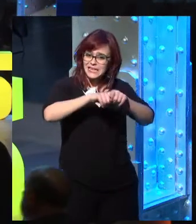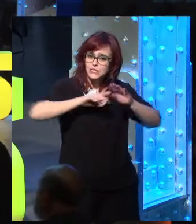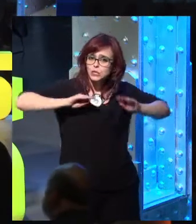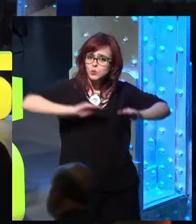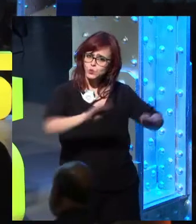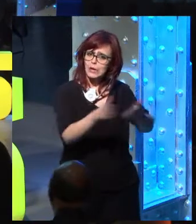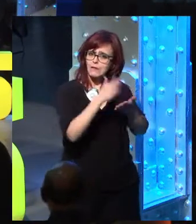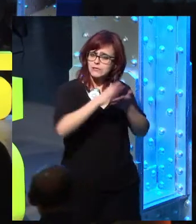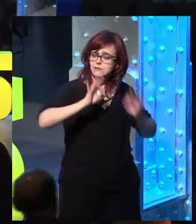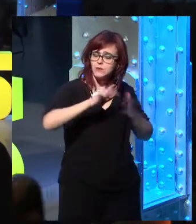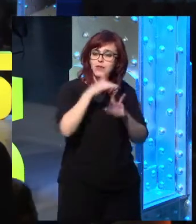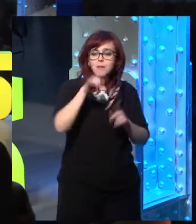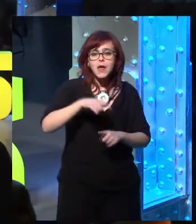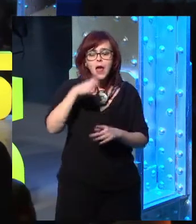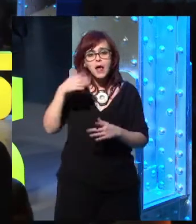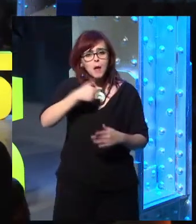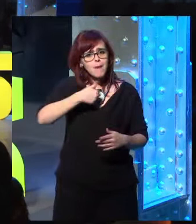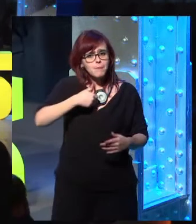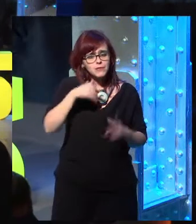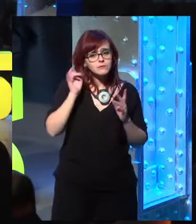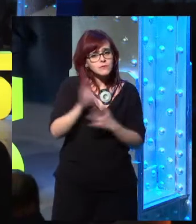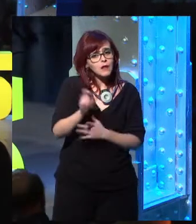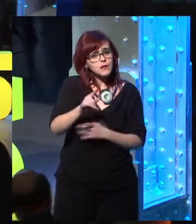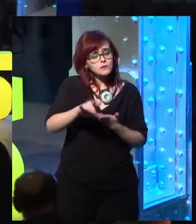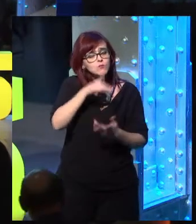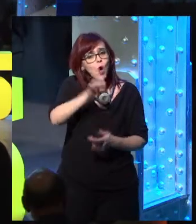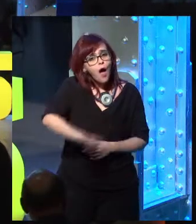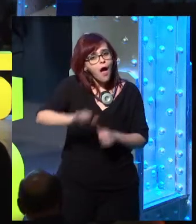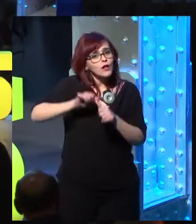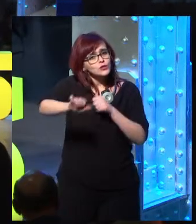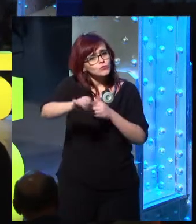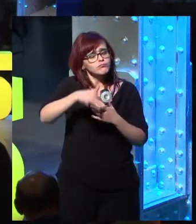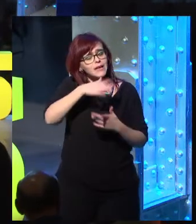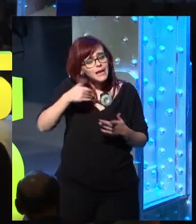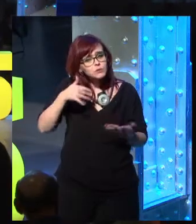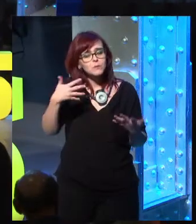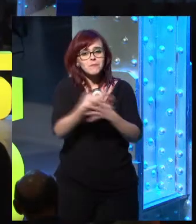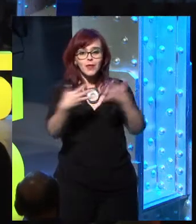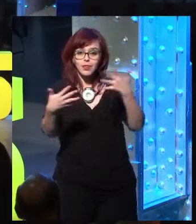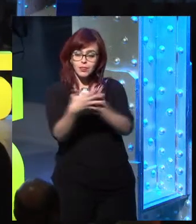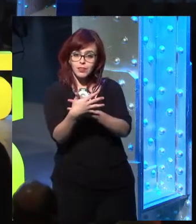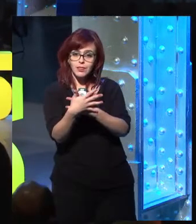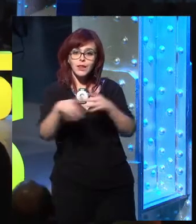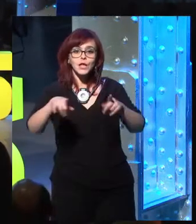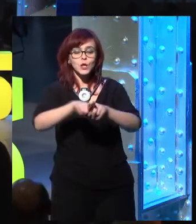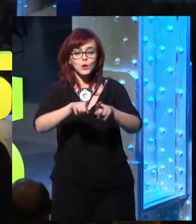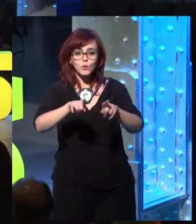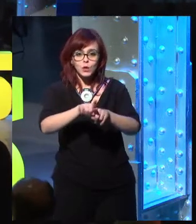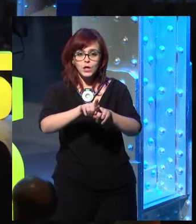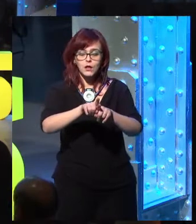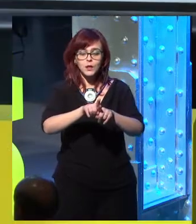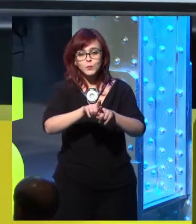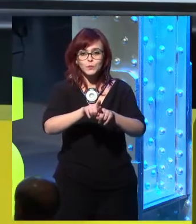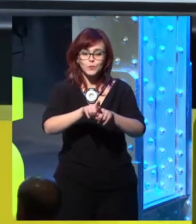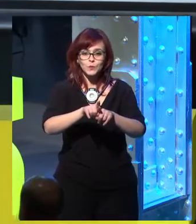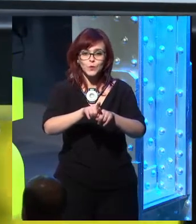huge characteristics and this role that we had played during all this time. And